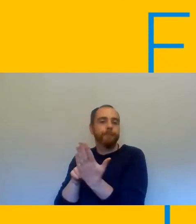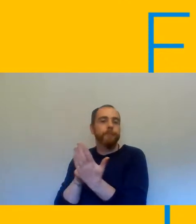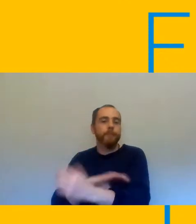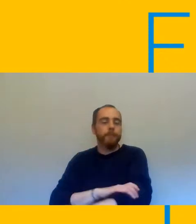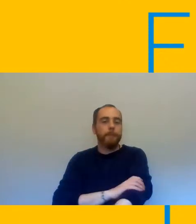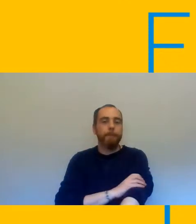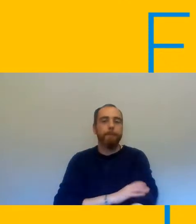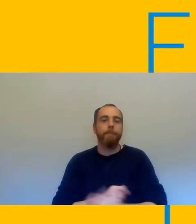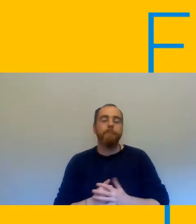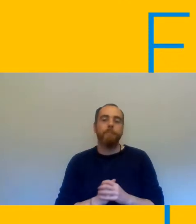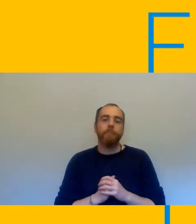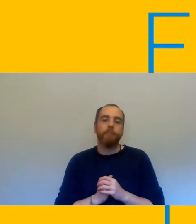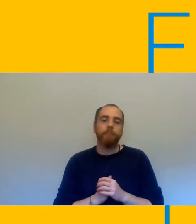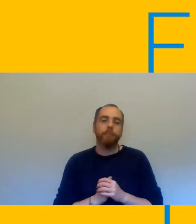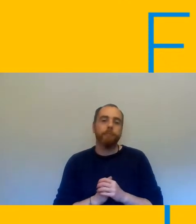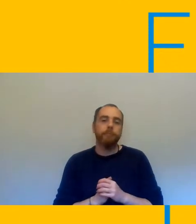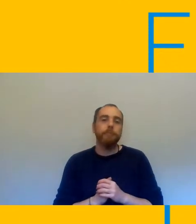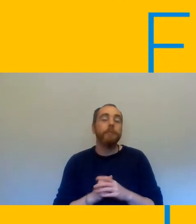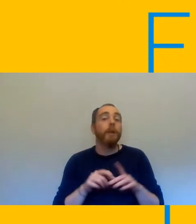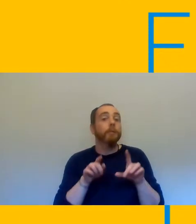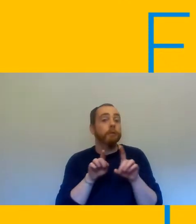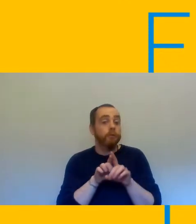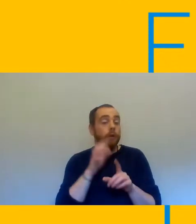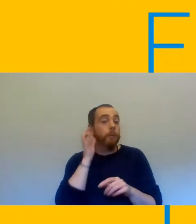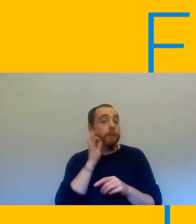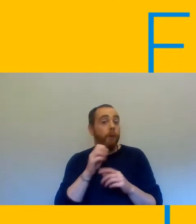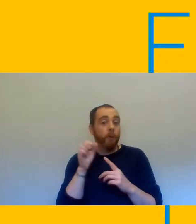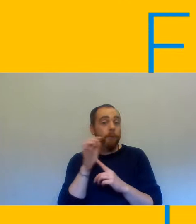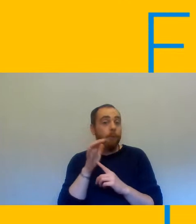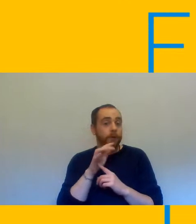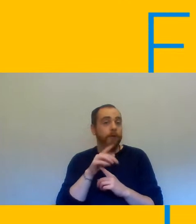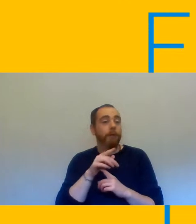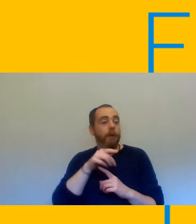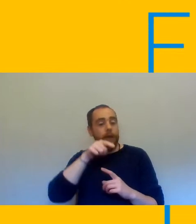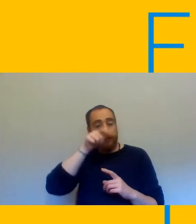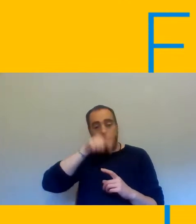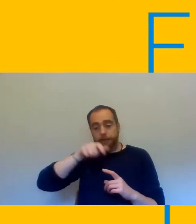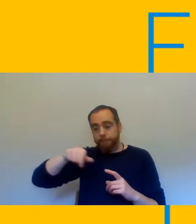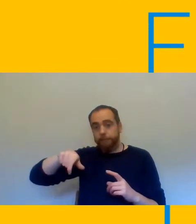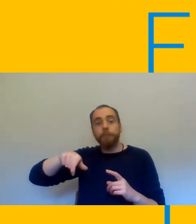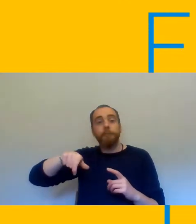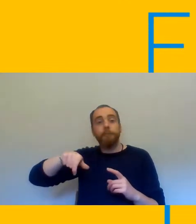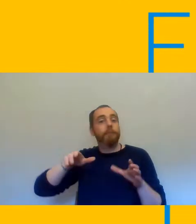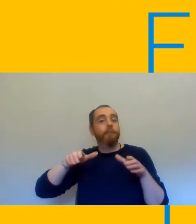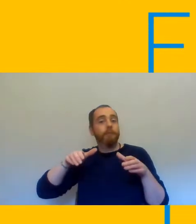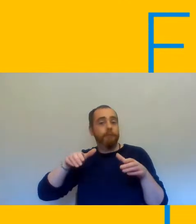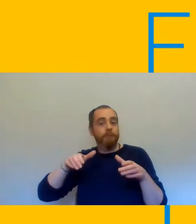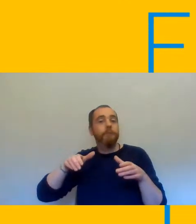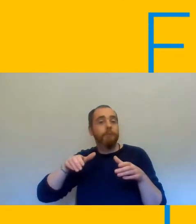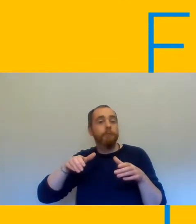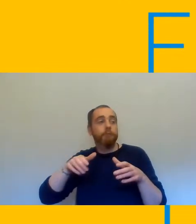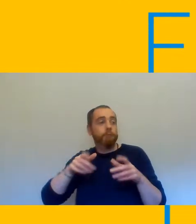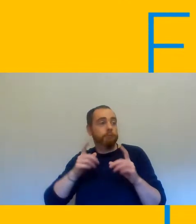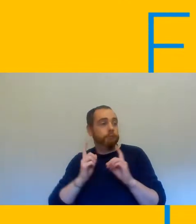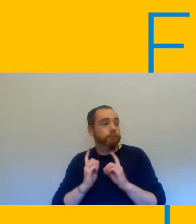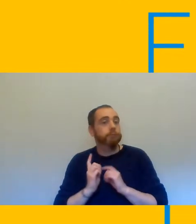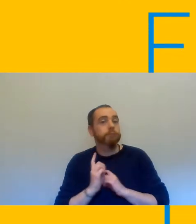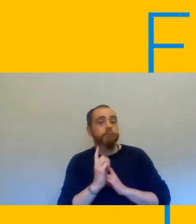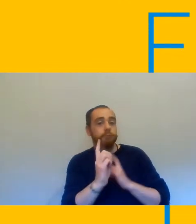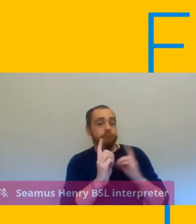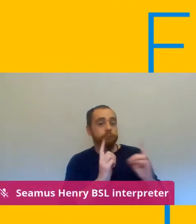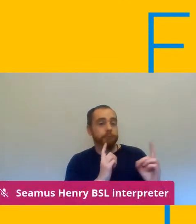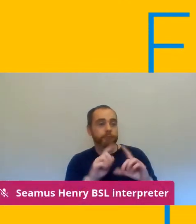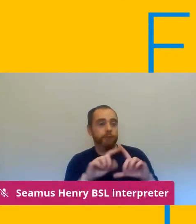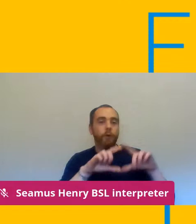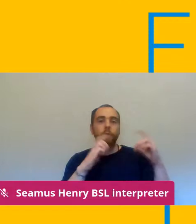employers um but just as important as those individuals who are who are going into colleges and doing their best to provide